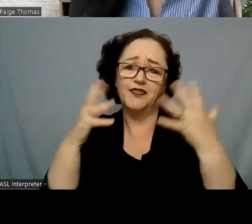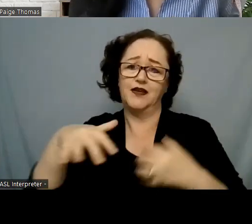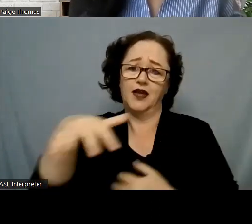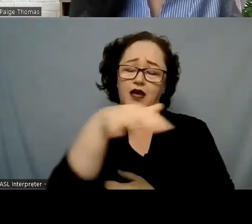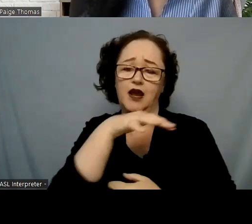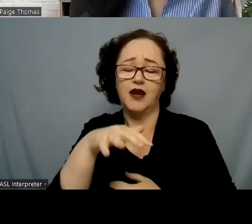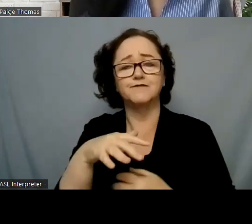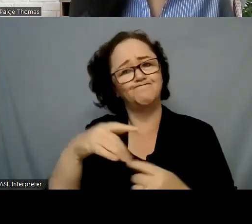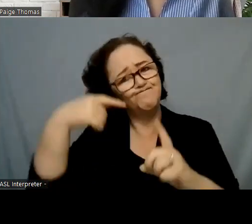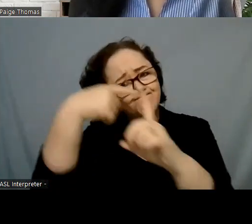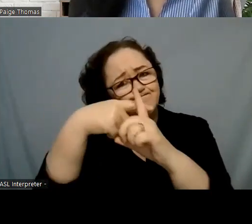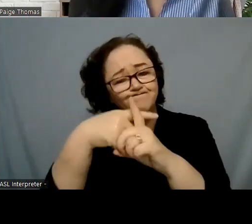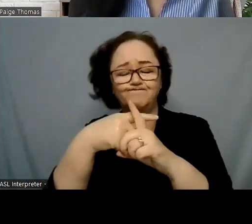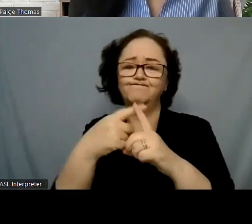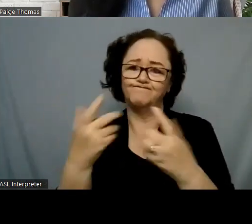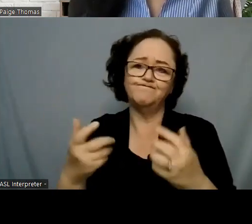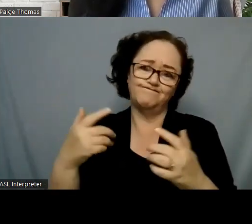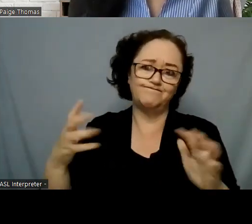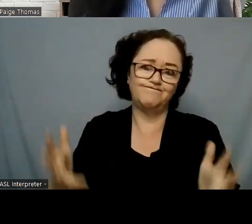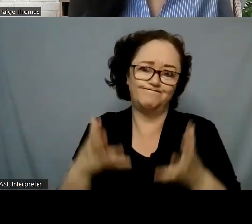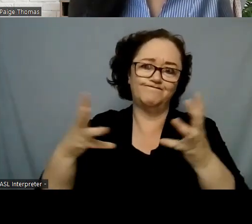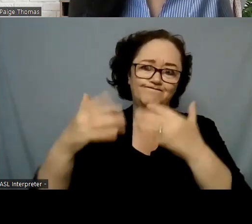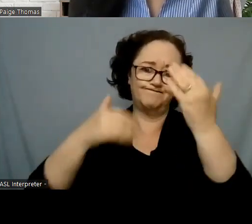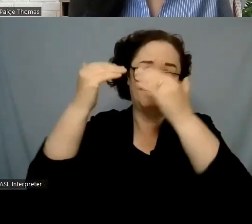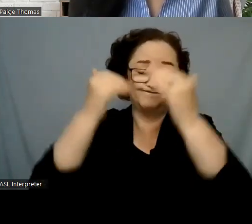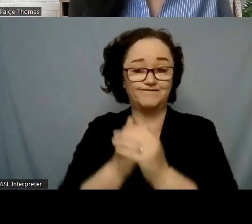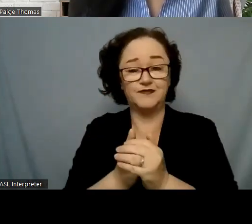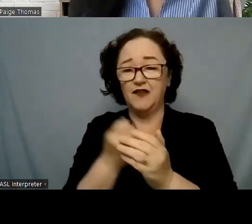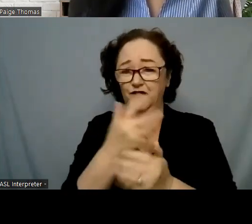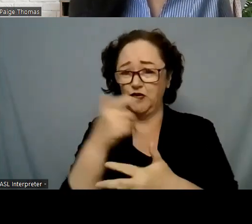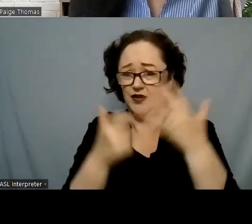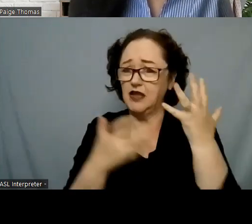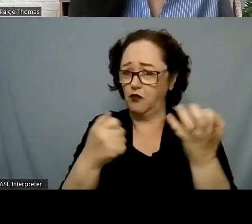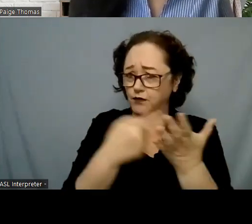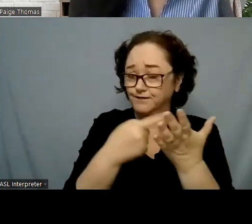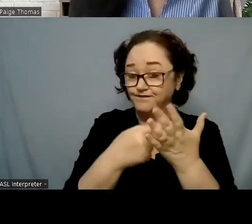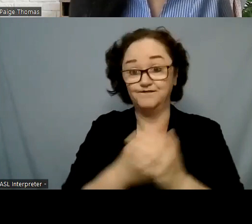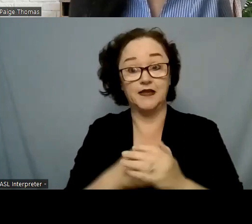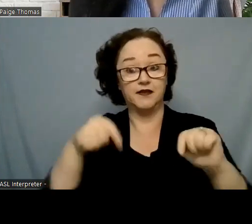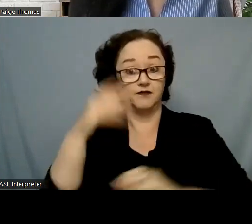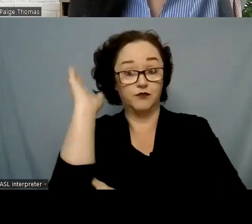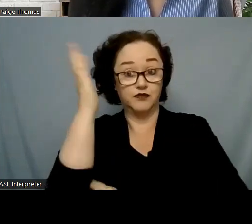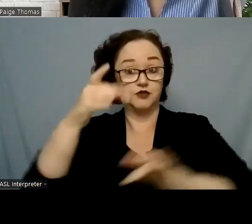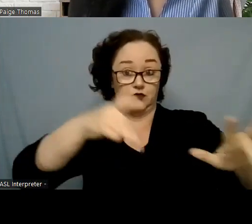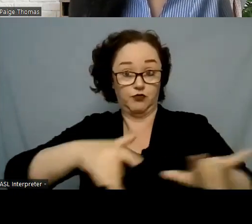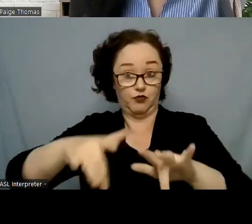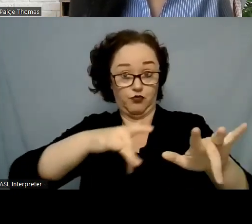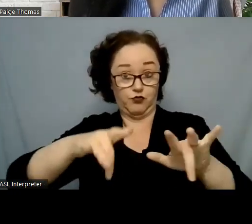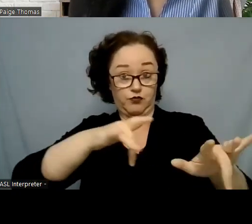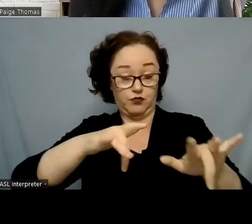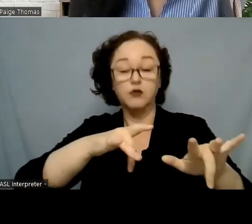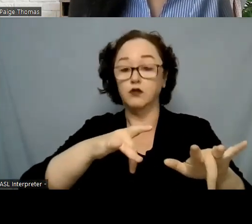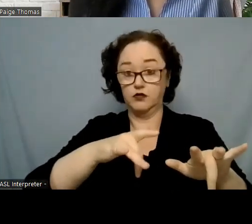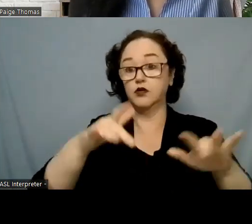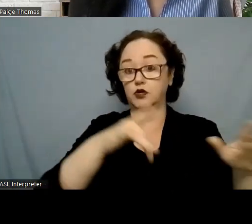and productivity. There are a few housekeeping items I'd like to quickly go over. This presentation is being recorded, and the recording link,